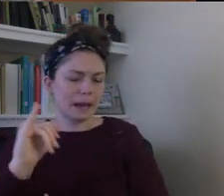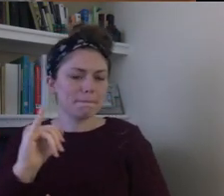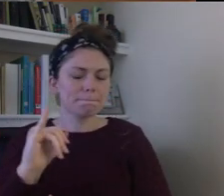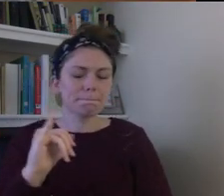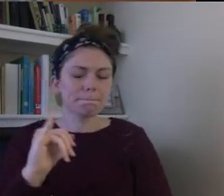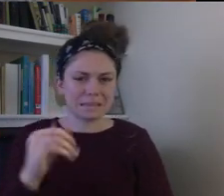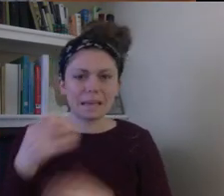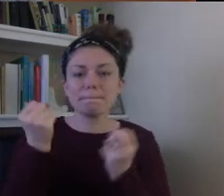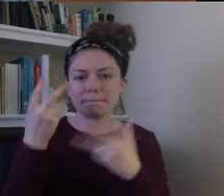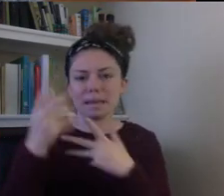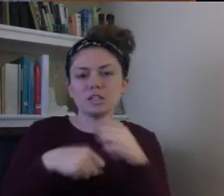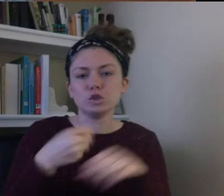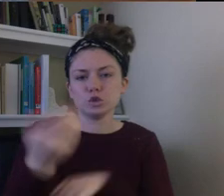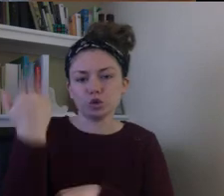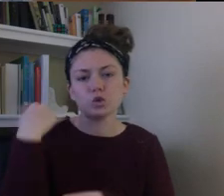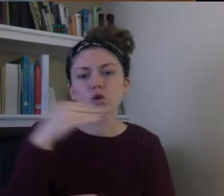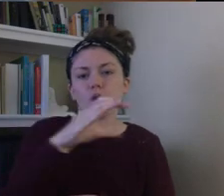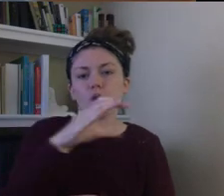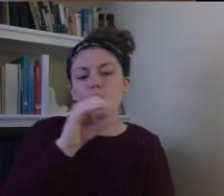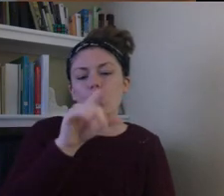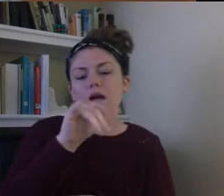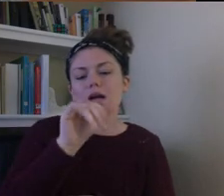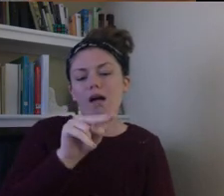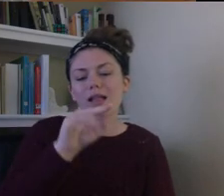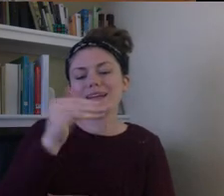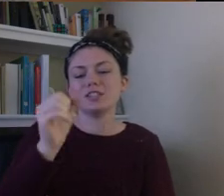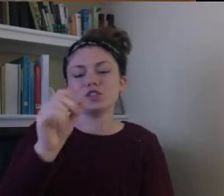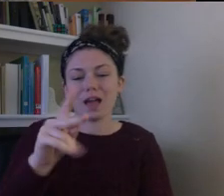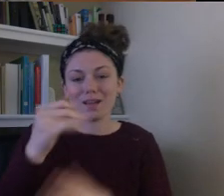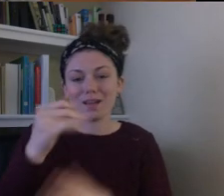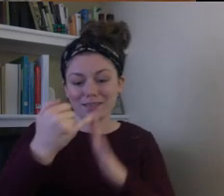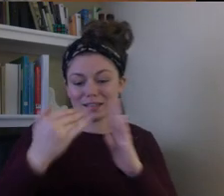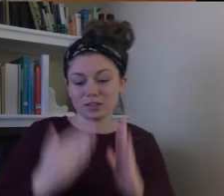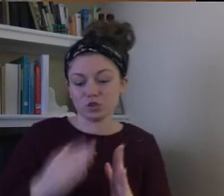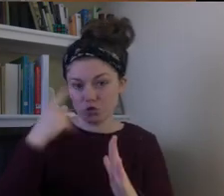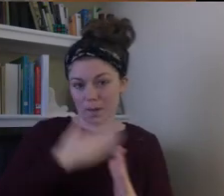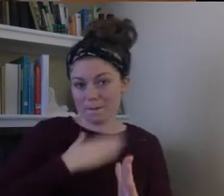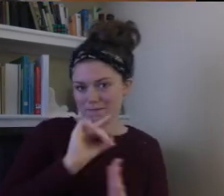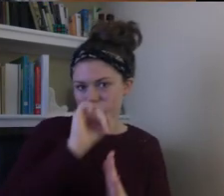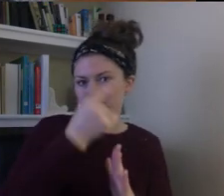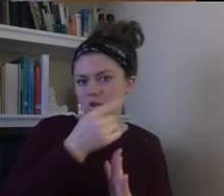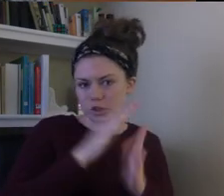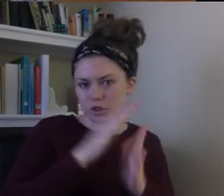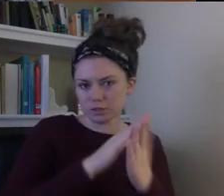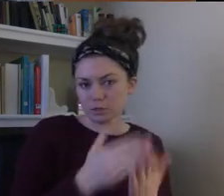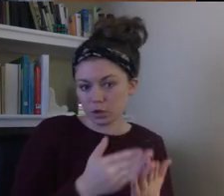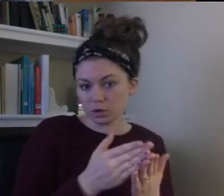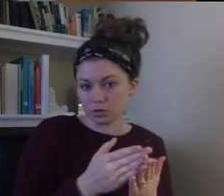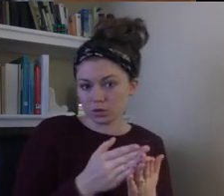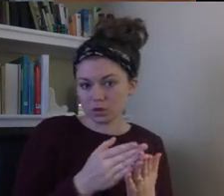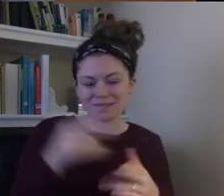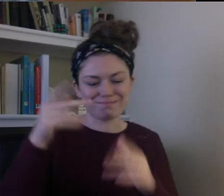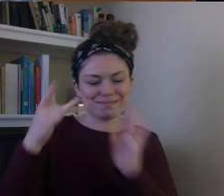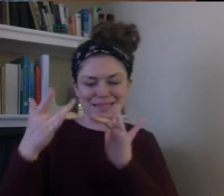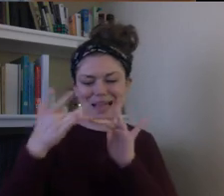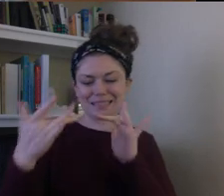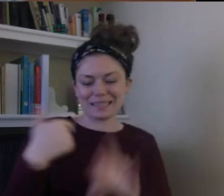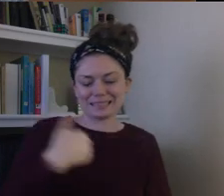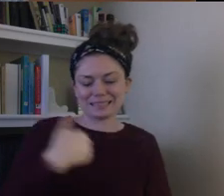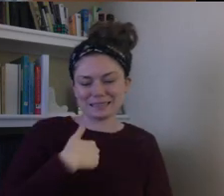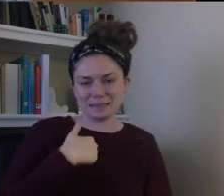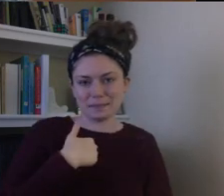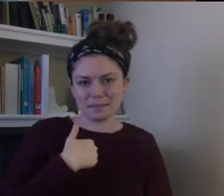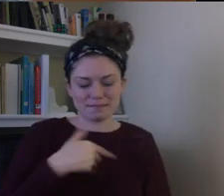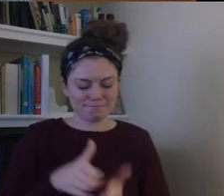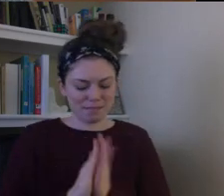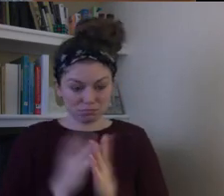Several years ago, Colin Jack, the illustrator of my first book, One Zany Zoo, contacted me and asked if I would want